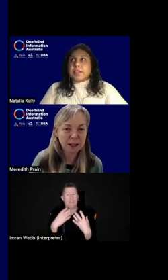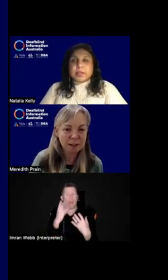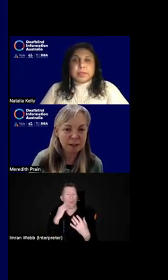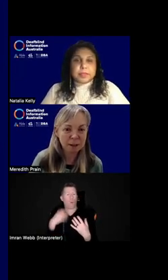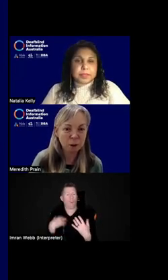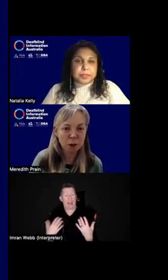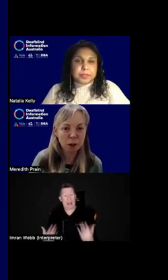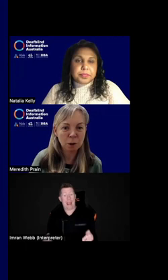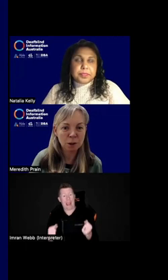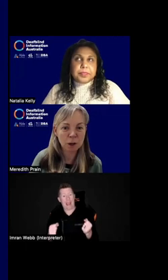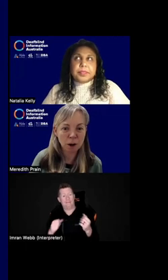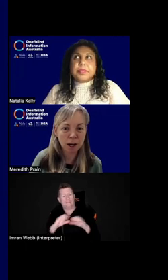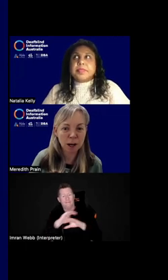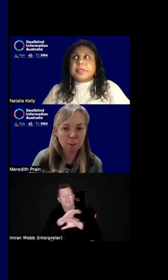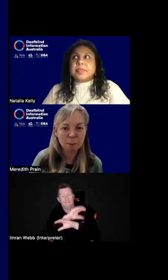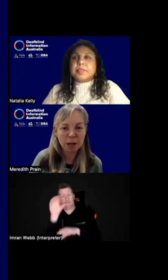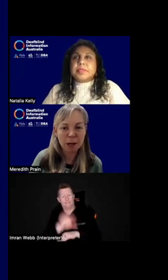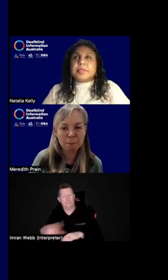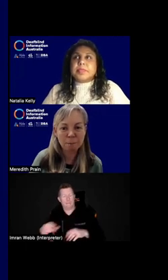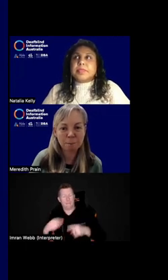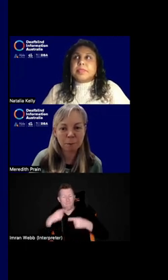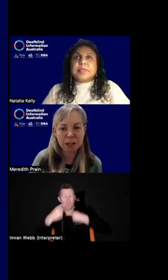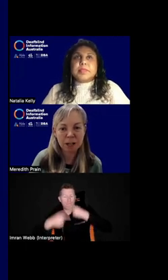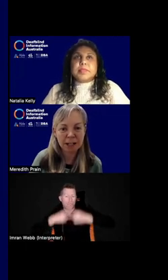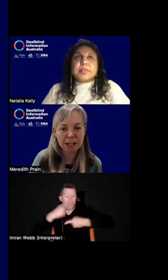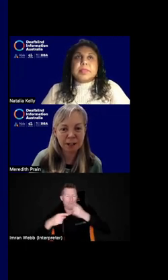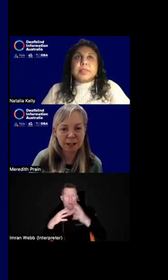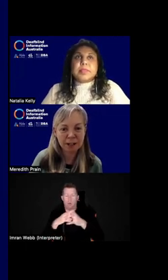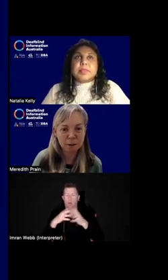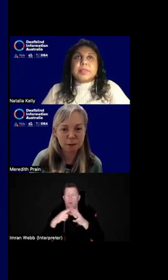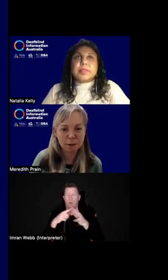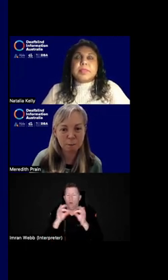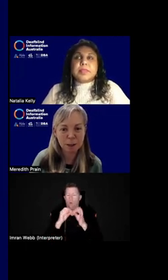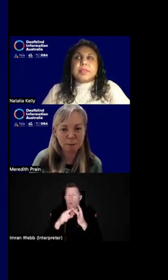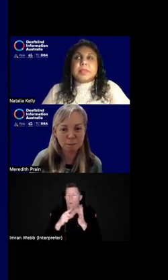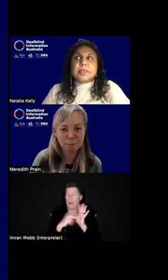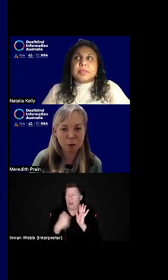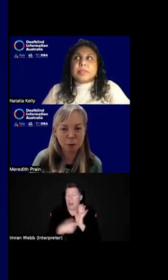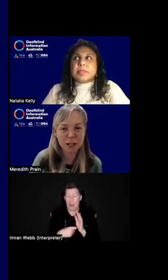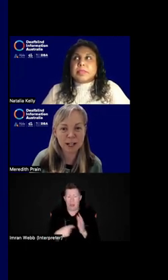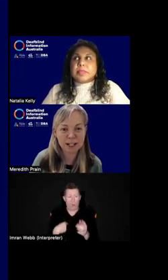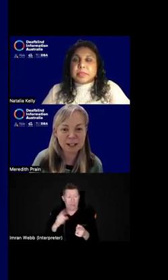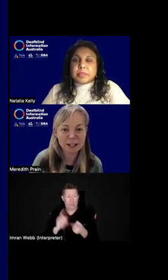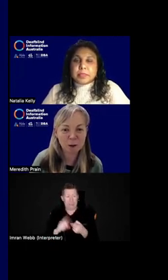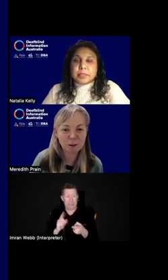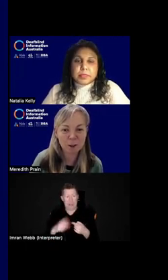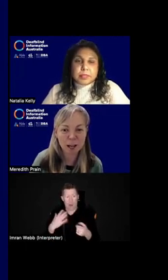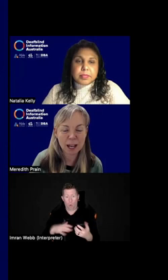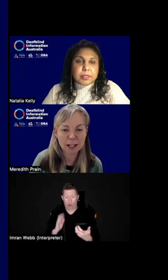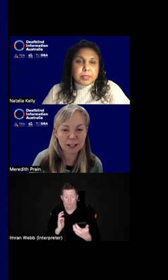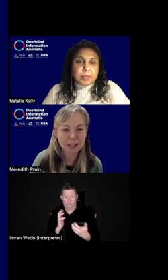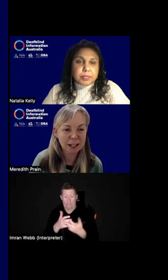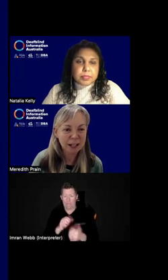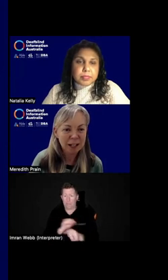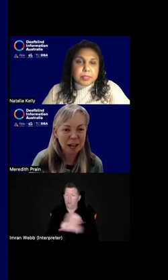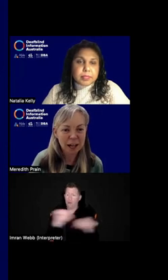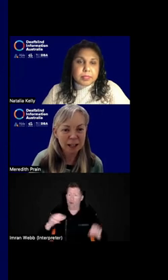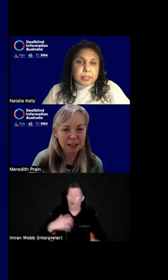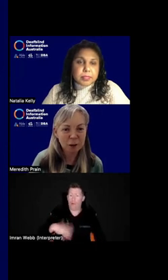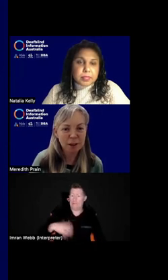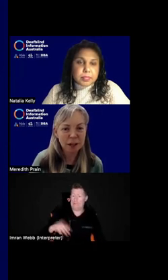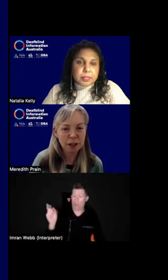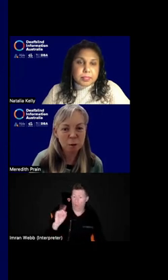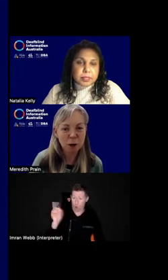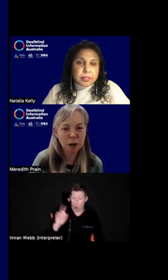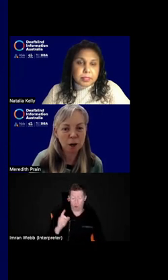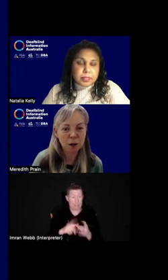We're still learning all the time, um, and keen to, to meet your needs. So if you can, uh,